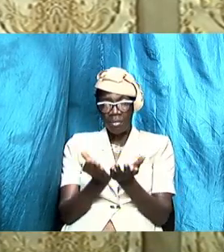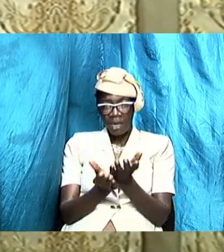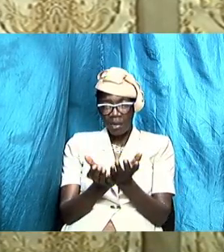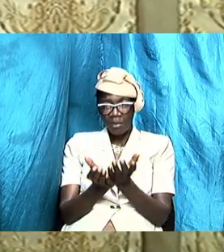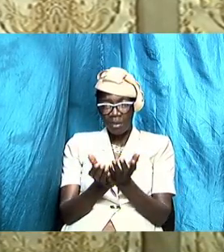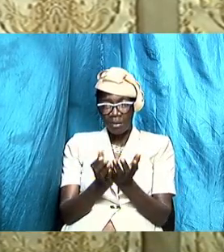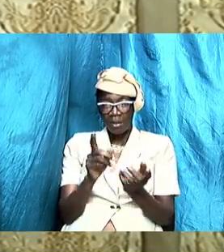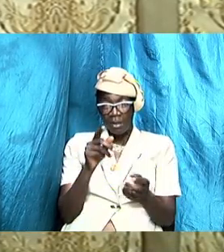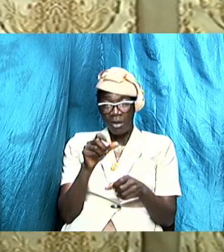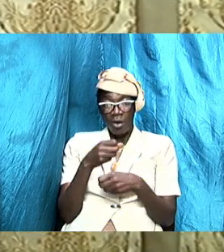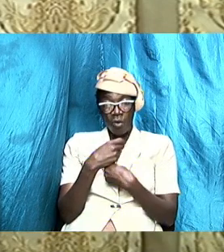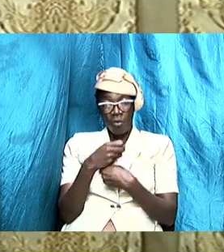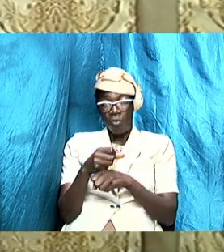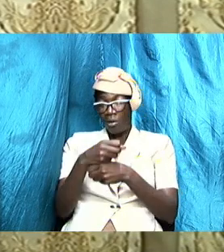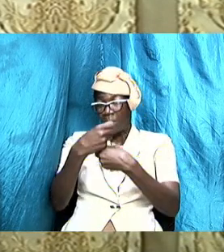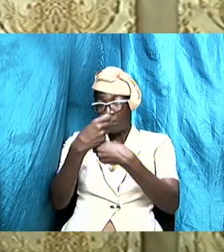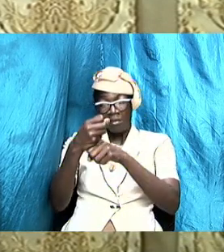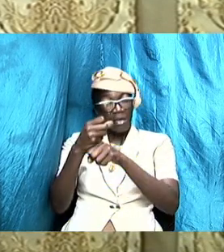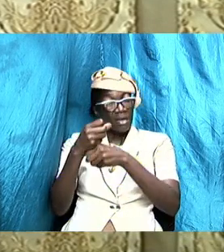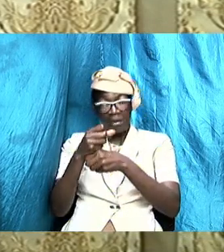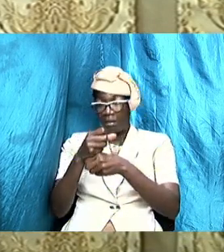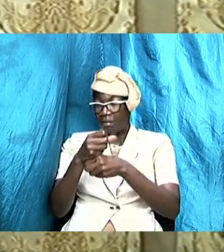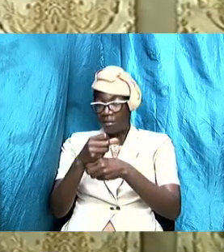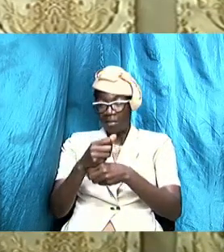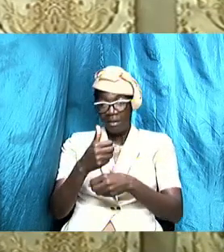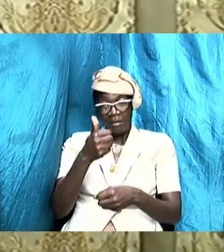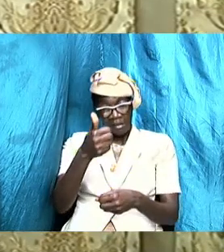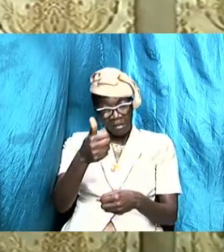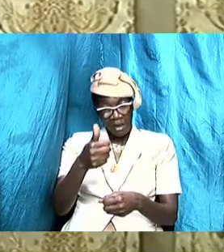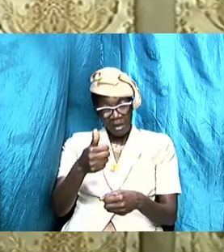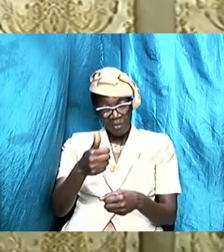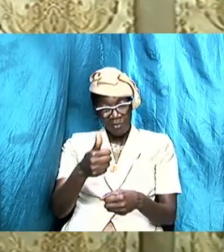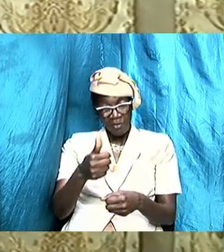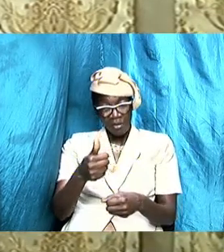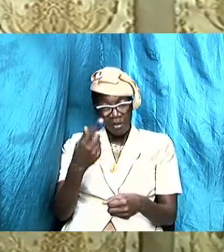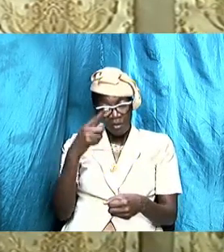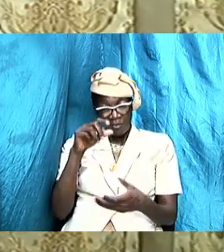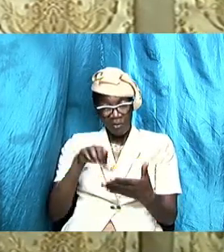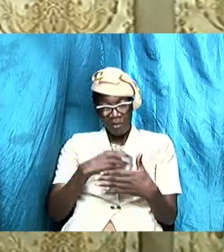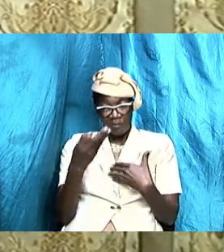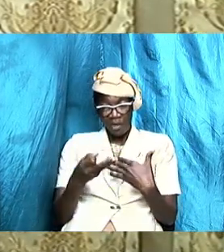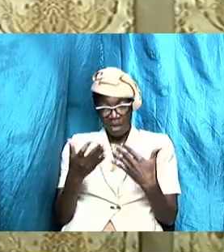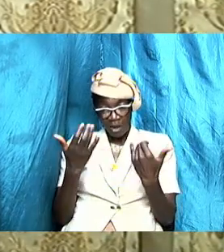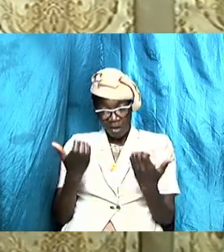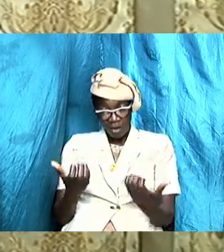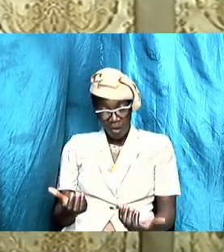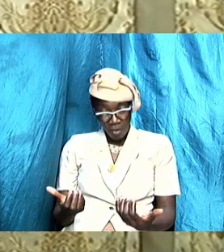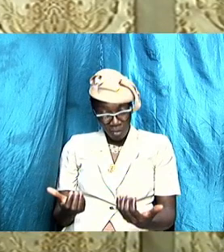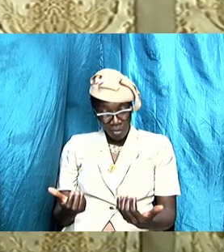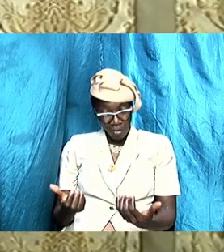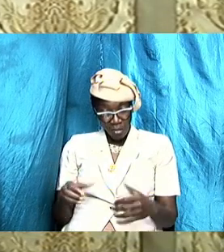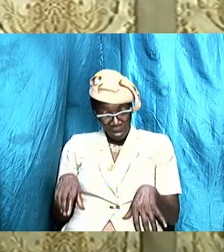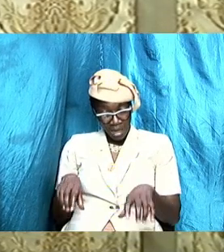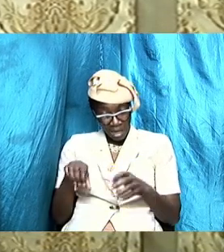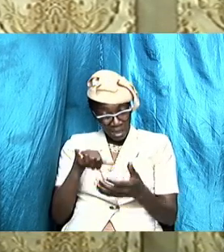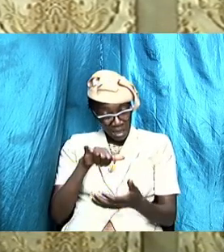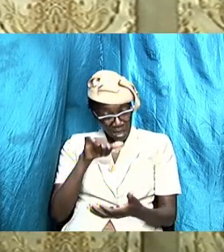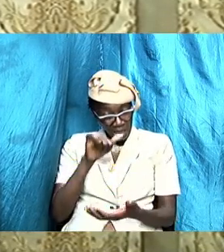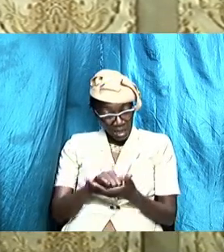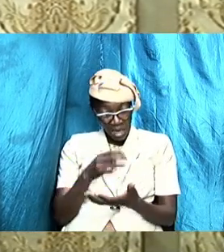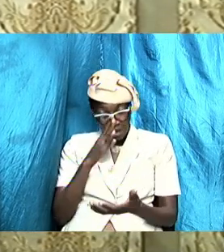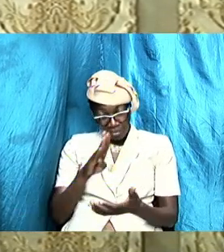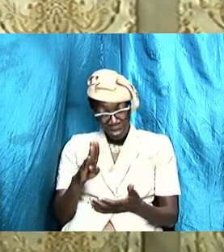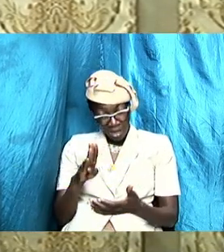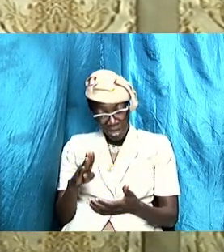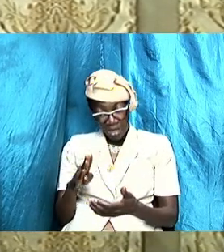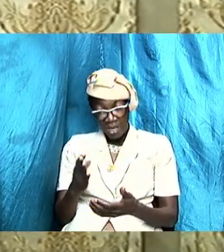only setting yourself up for failure how can that be where is the Christ likeness in an argument like that